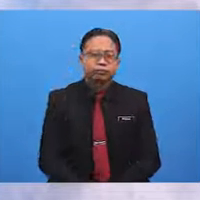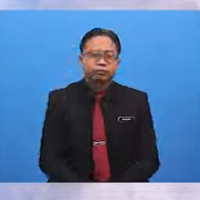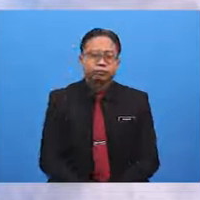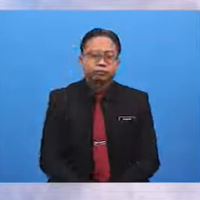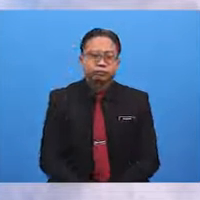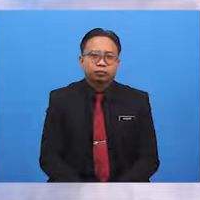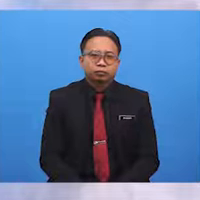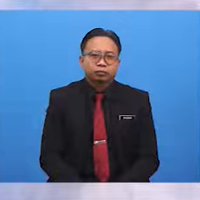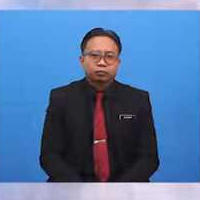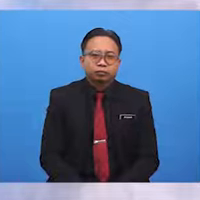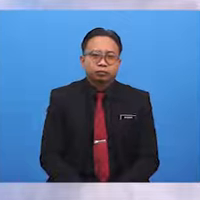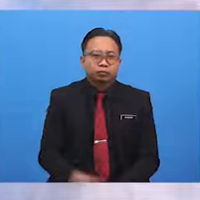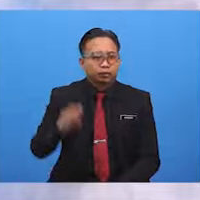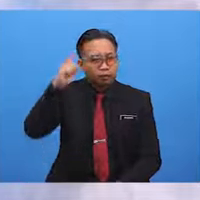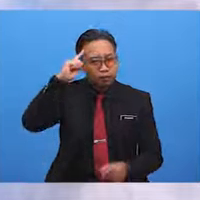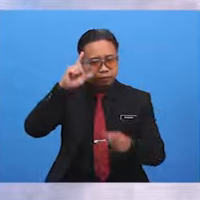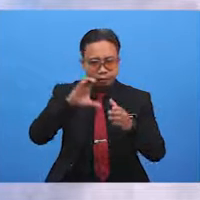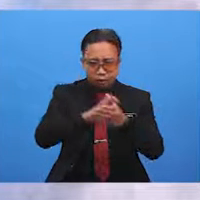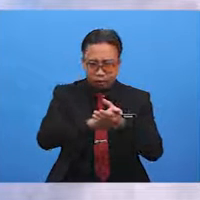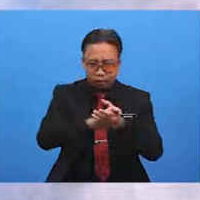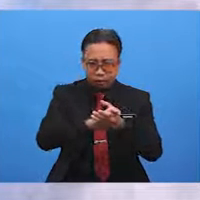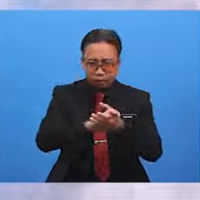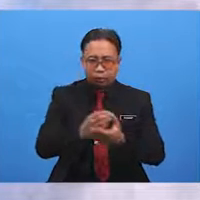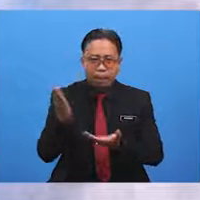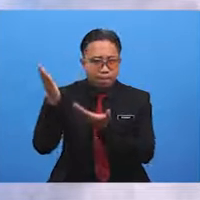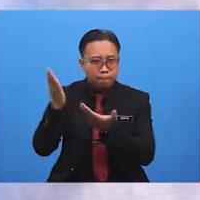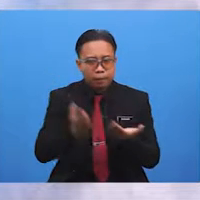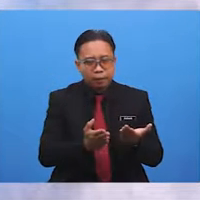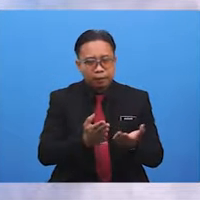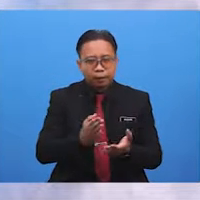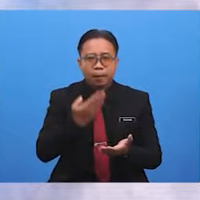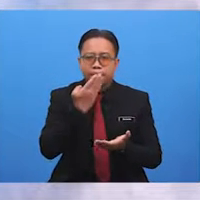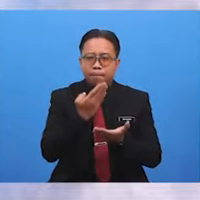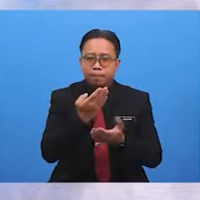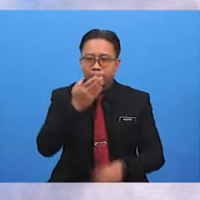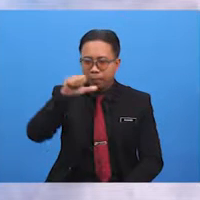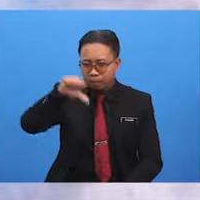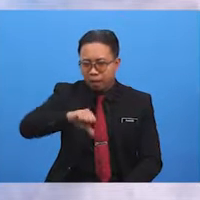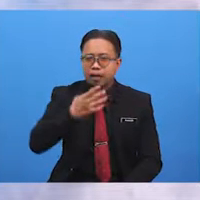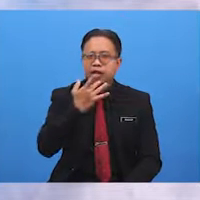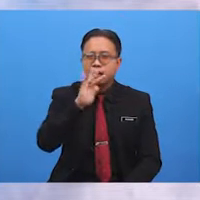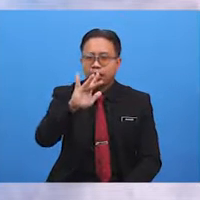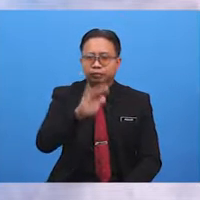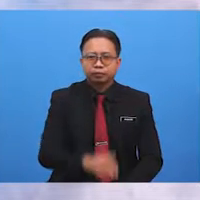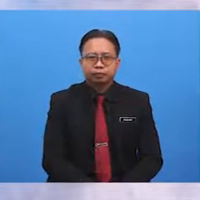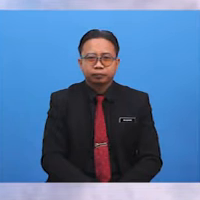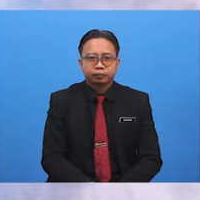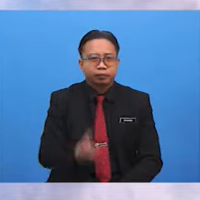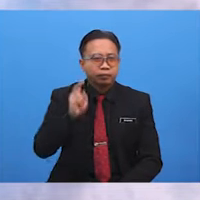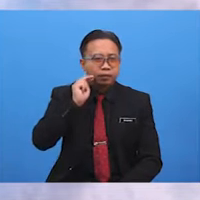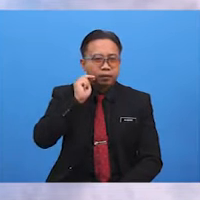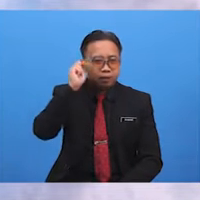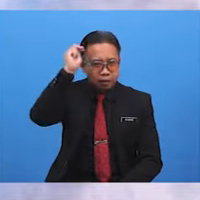Believe, bring, bad luck. Sample answer, Naeem's